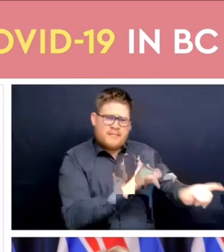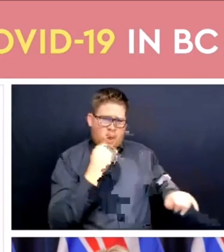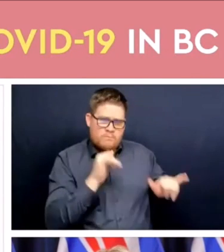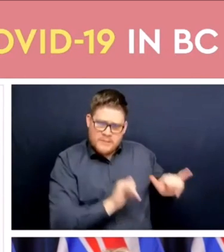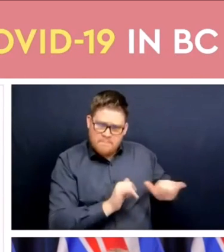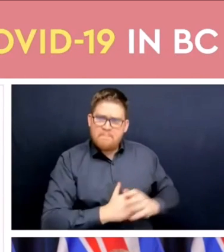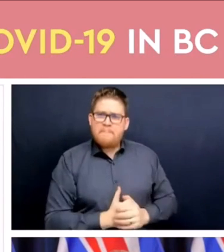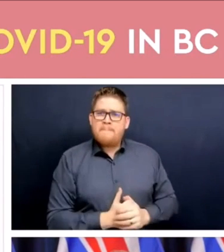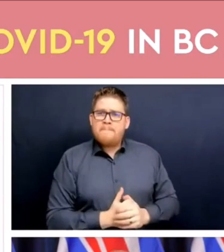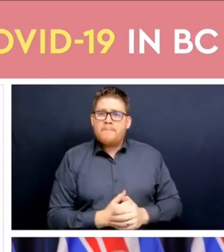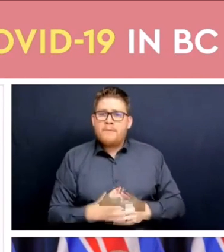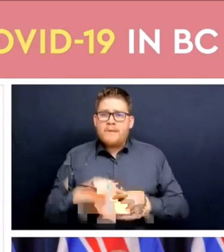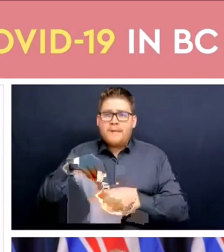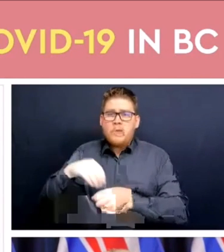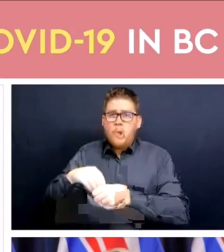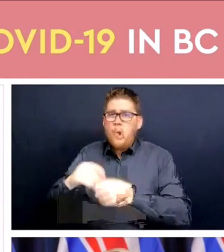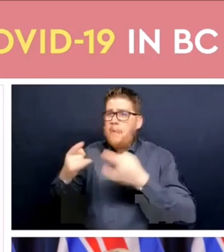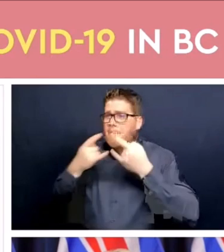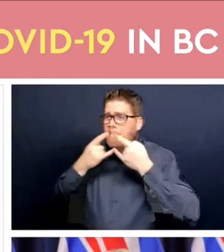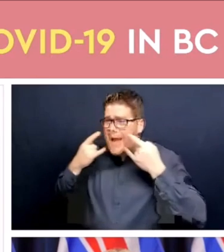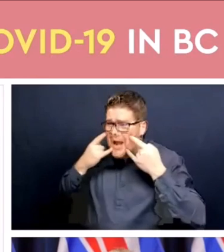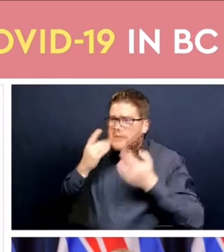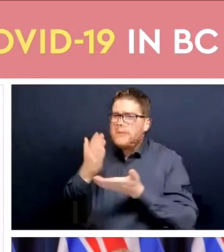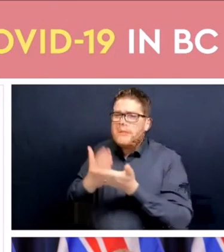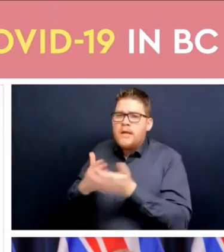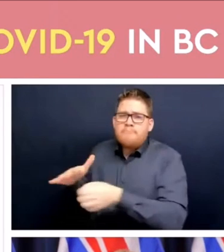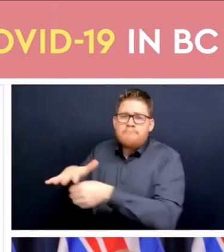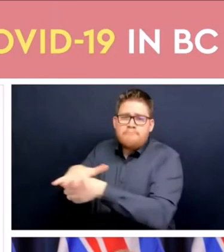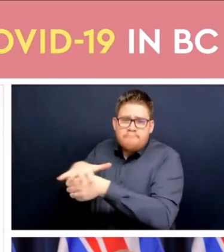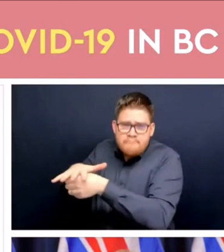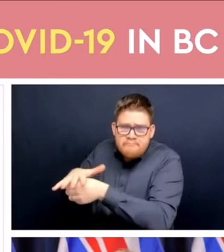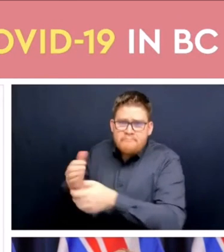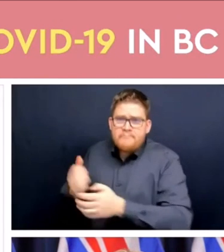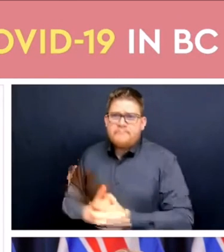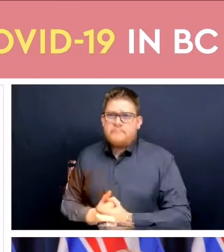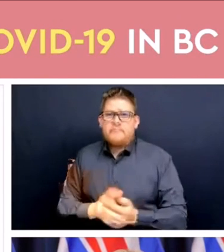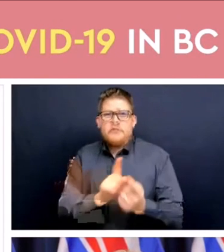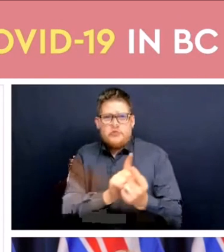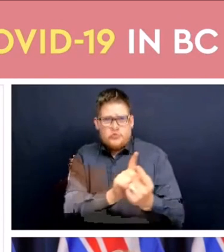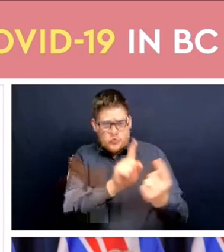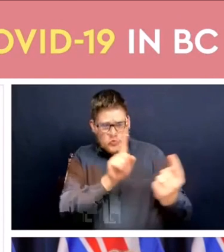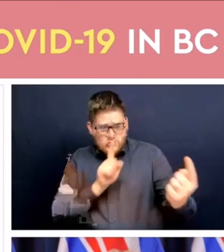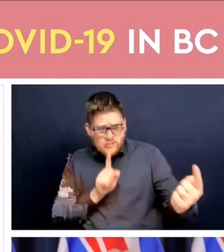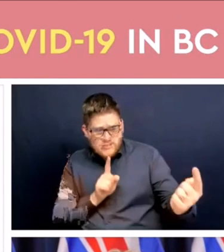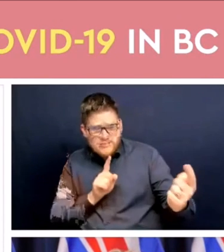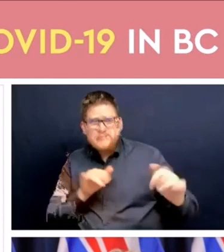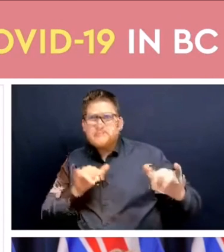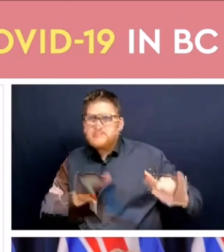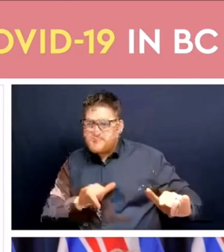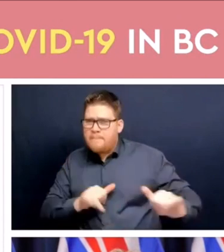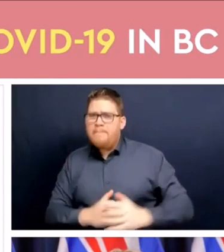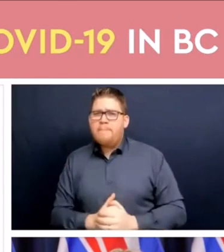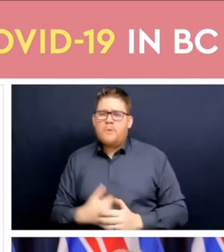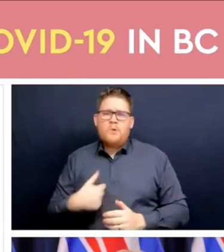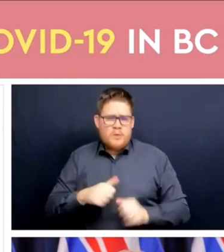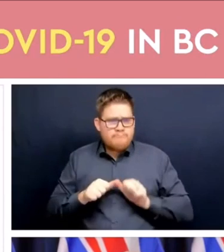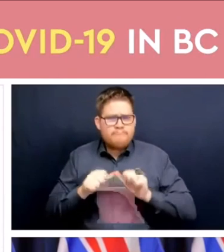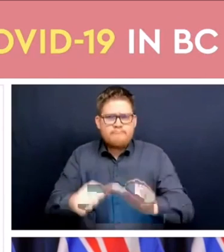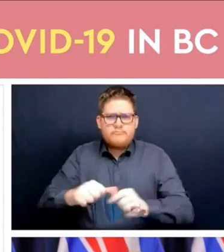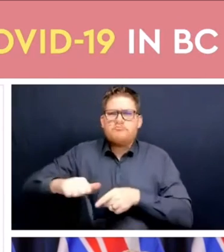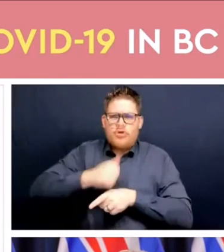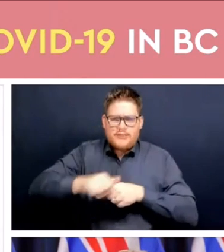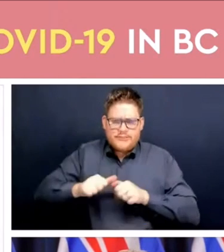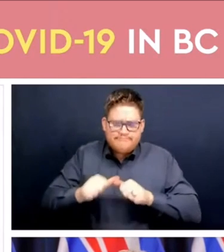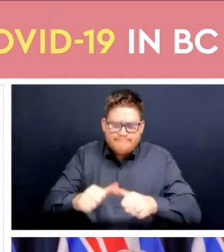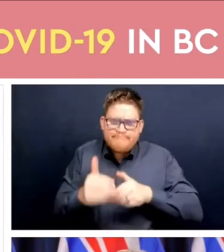wear our testing strategy physical distancing in certain situations and it may be important to develop to